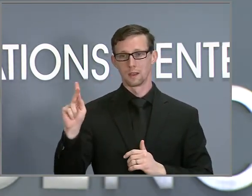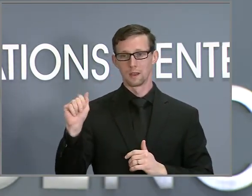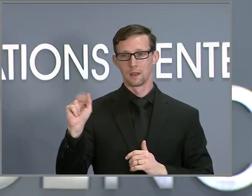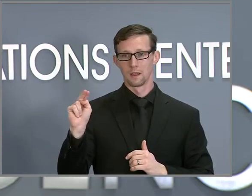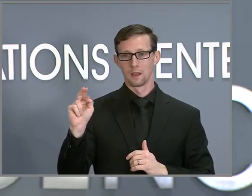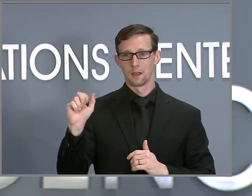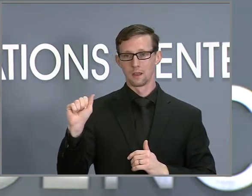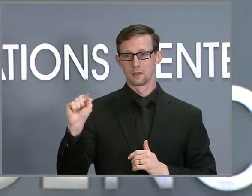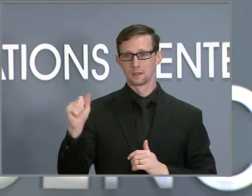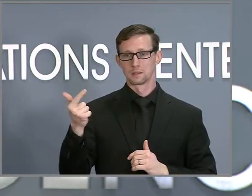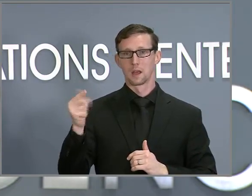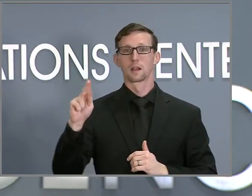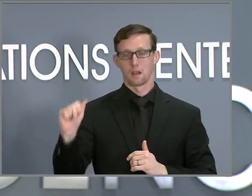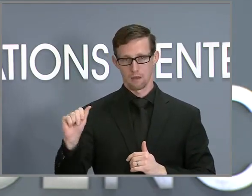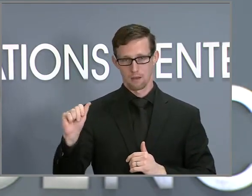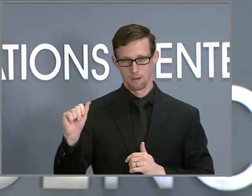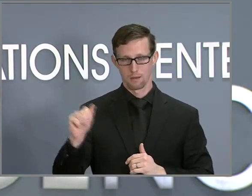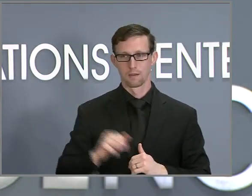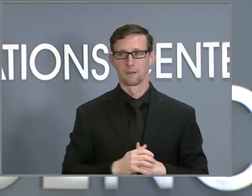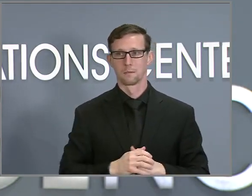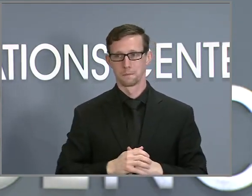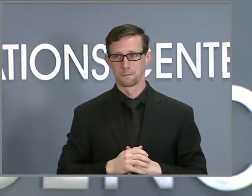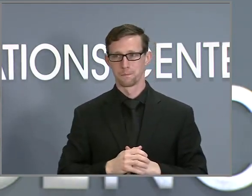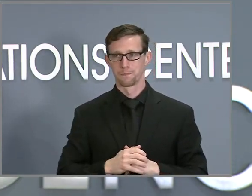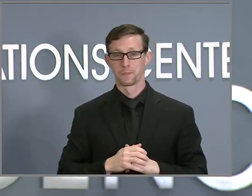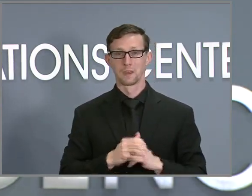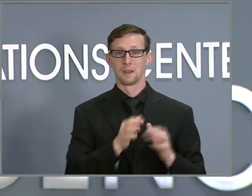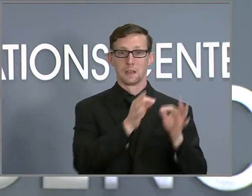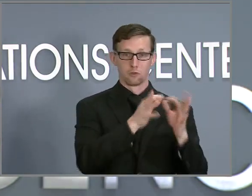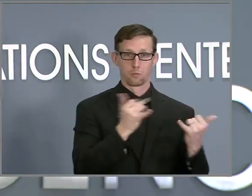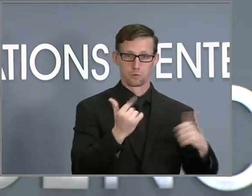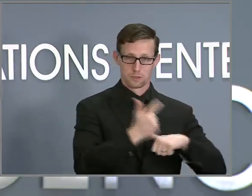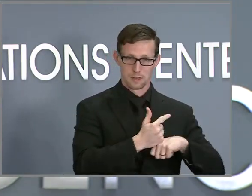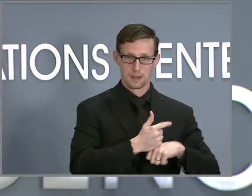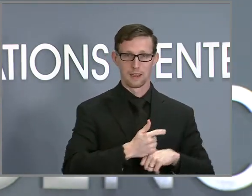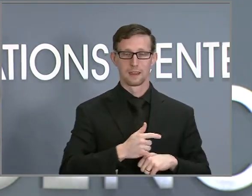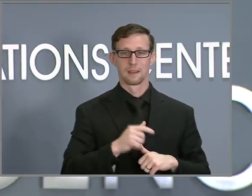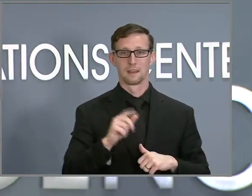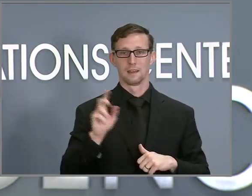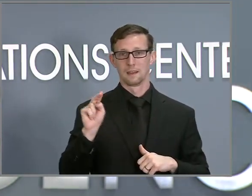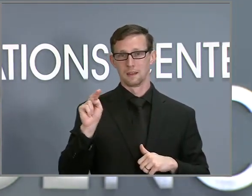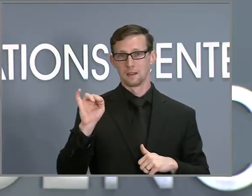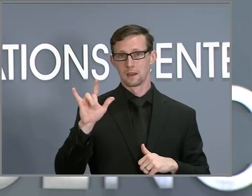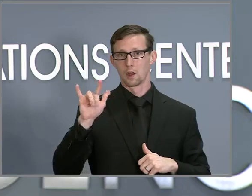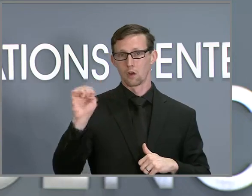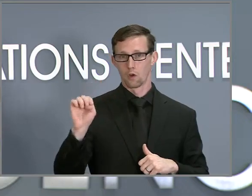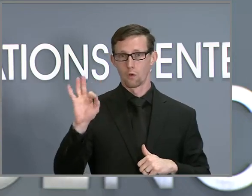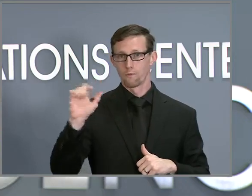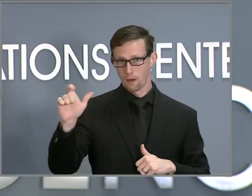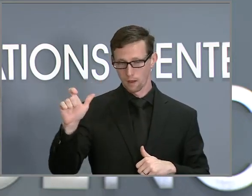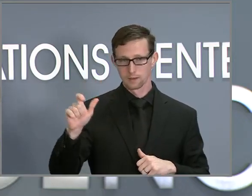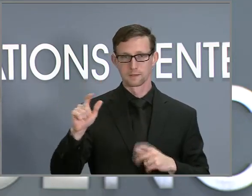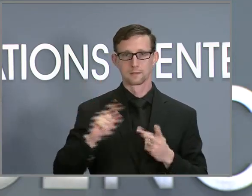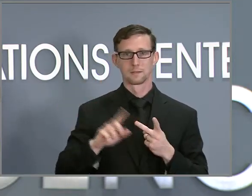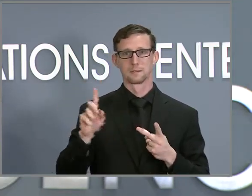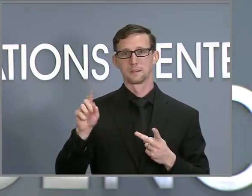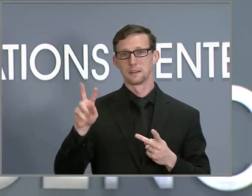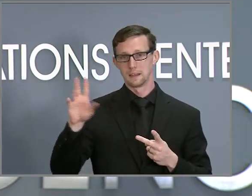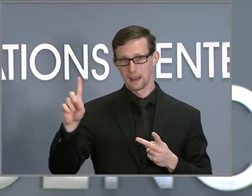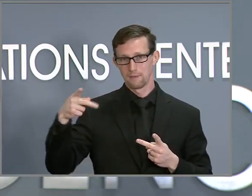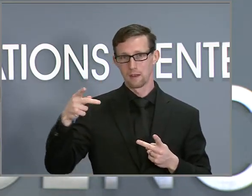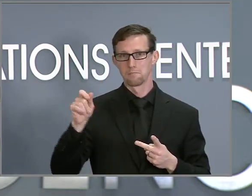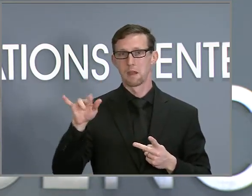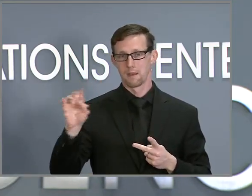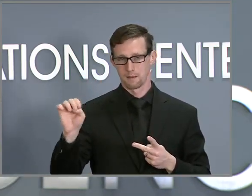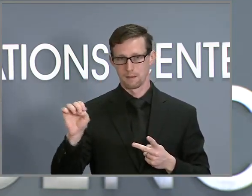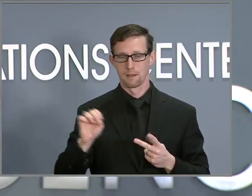Senior Deputy Director of Public Health. Our sign language interpreters are Nicole Fox and David Payne. behind